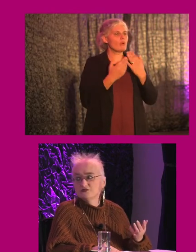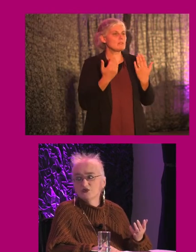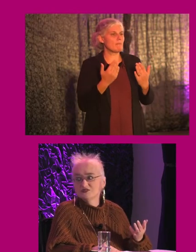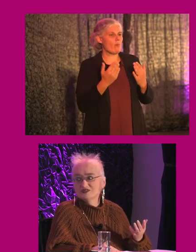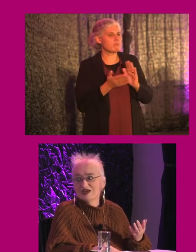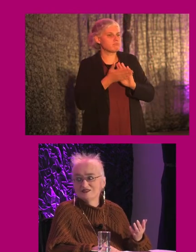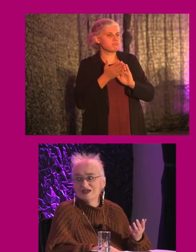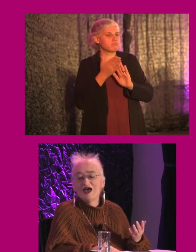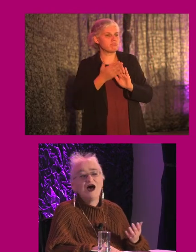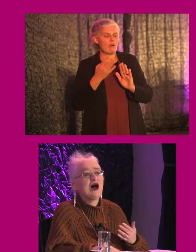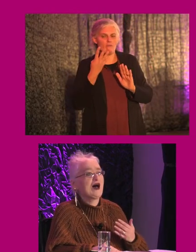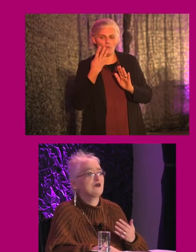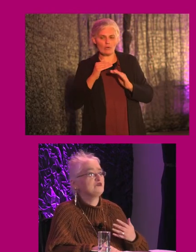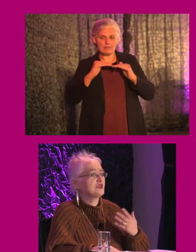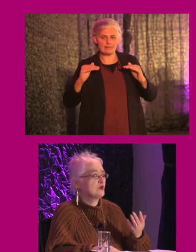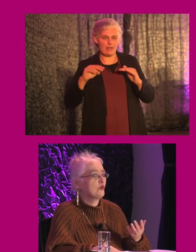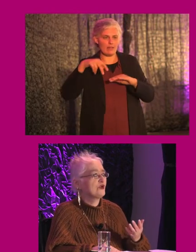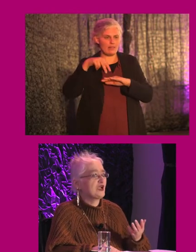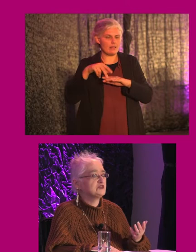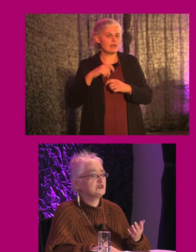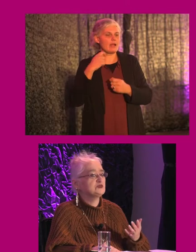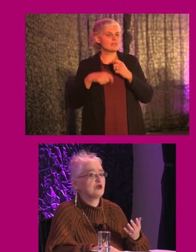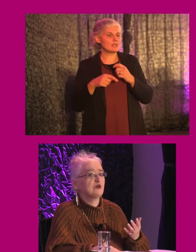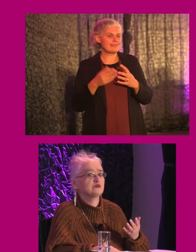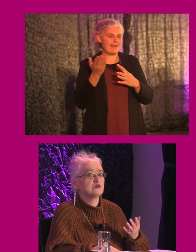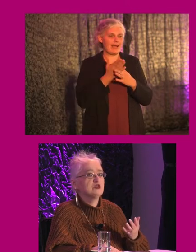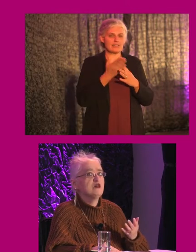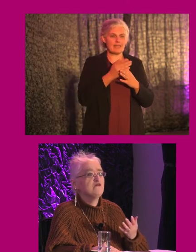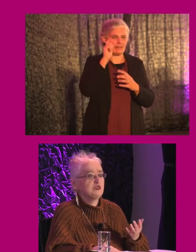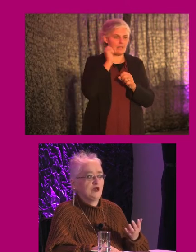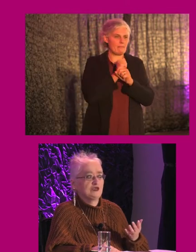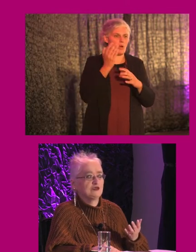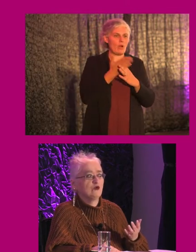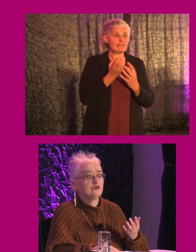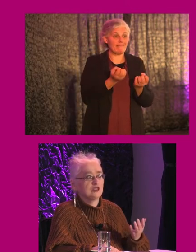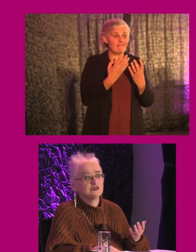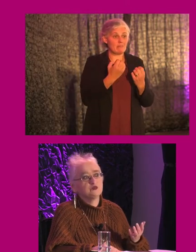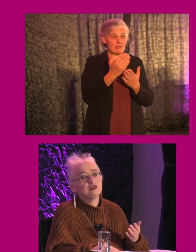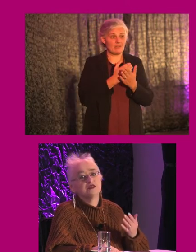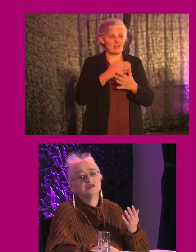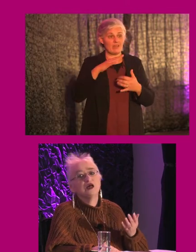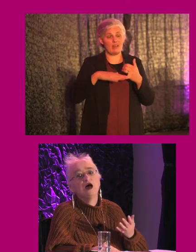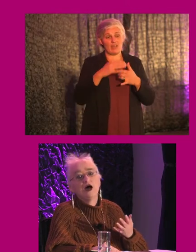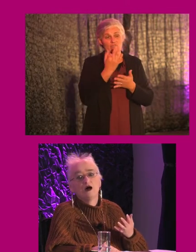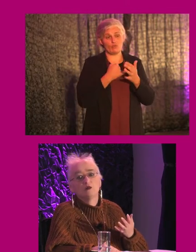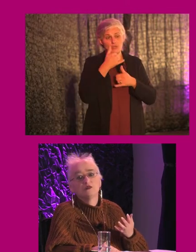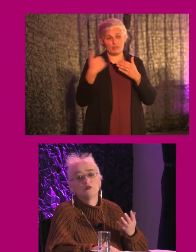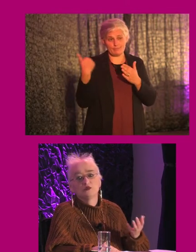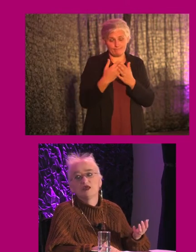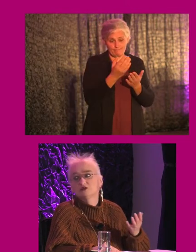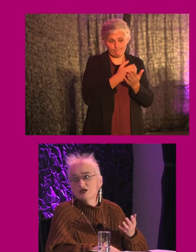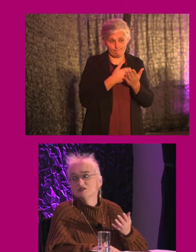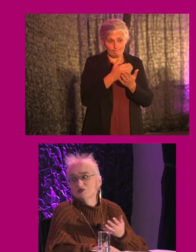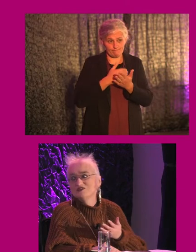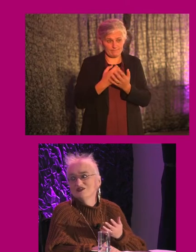the fourth stand and we've taken on board access feedback over the last couple of years that we